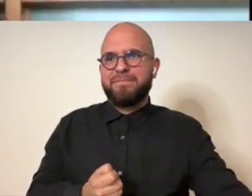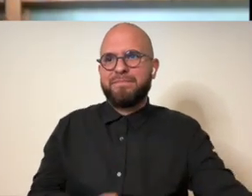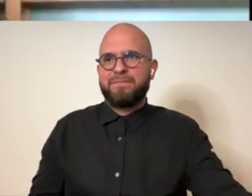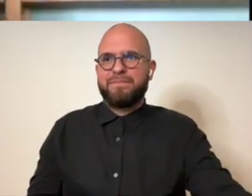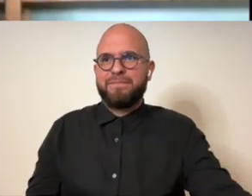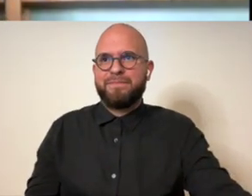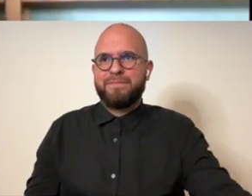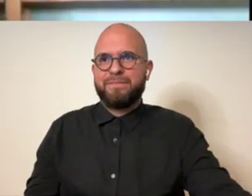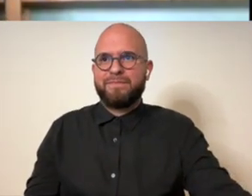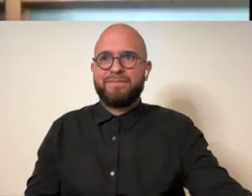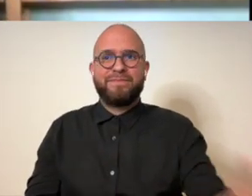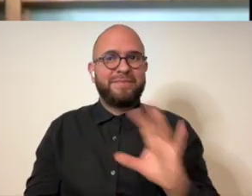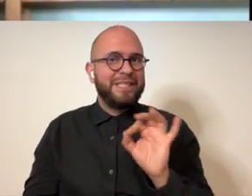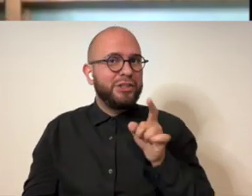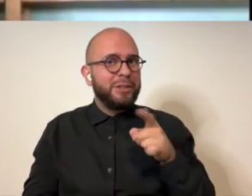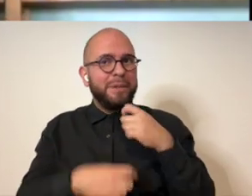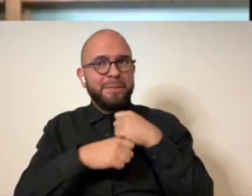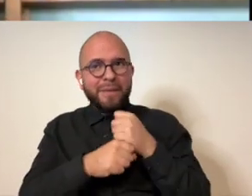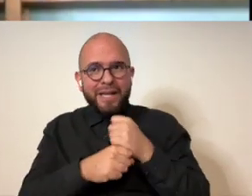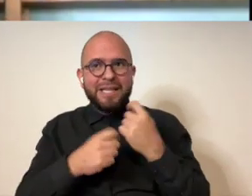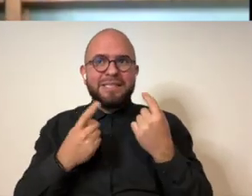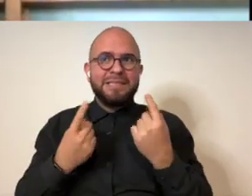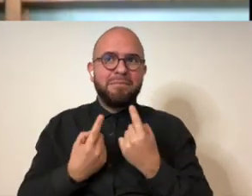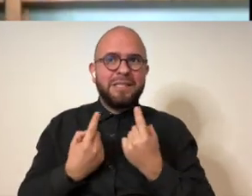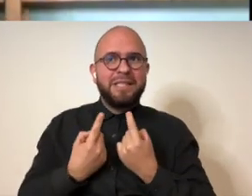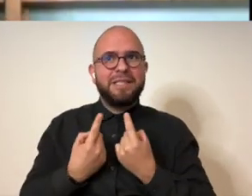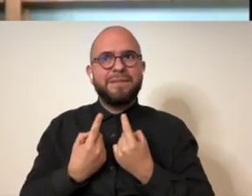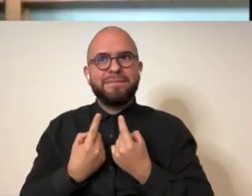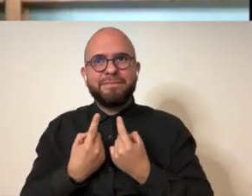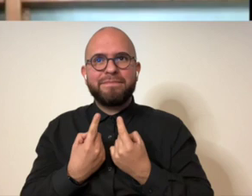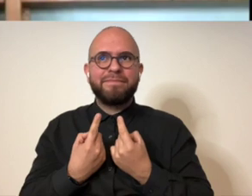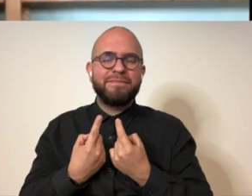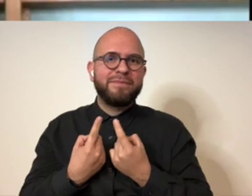making sainthood out of the failure